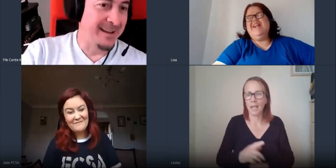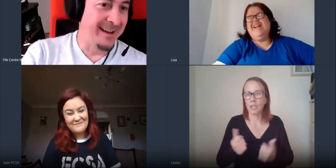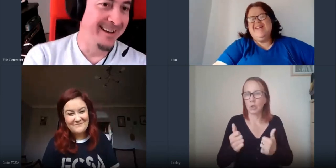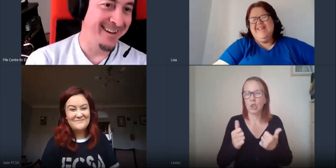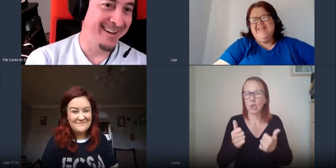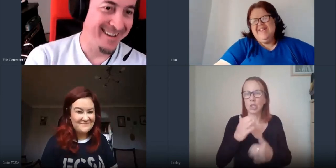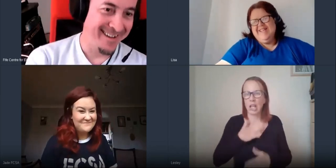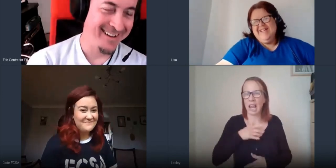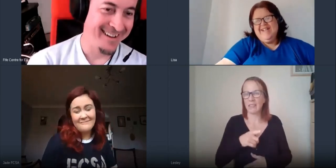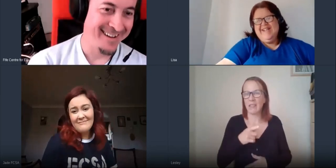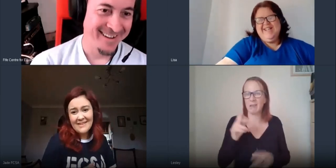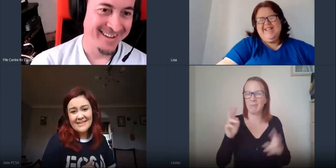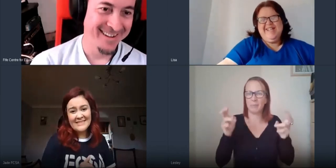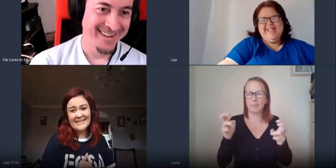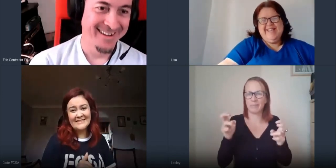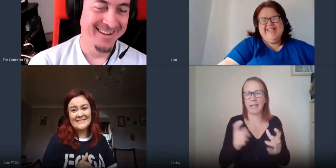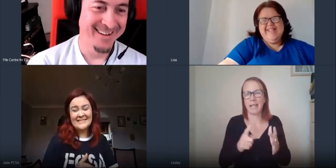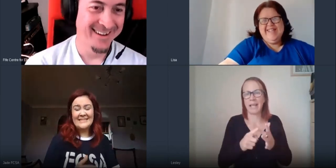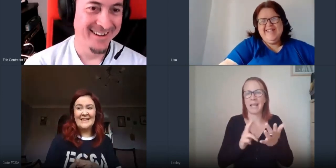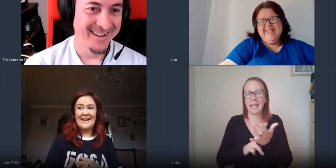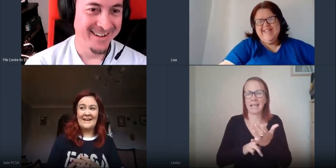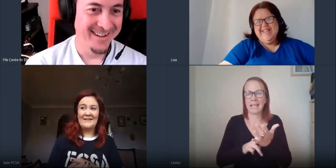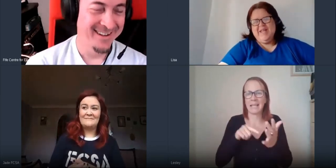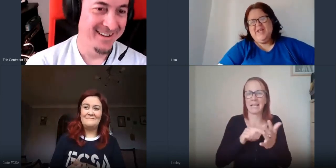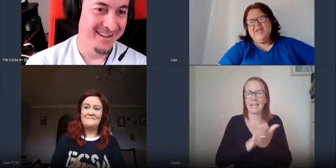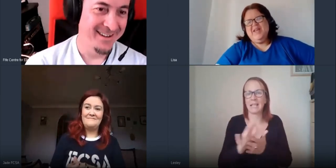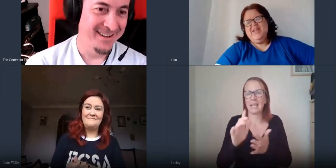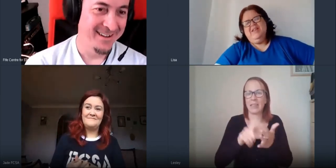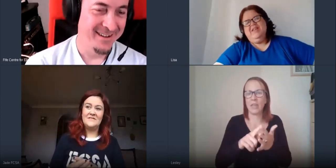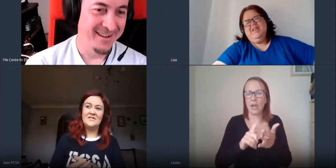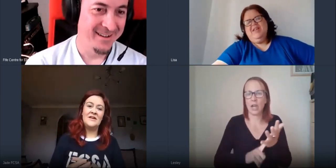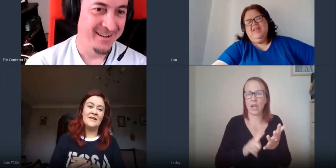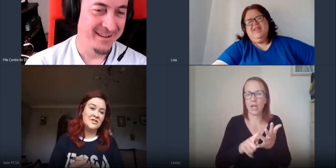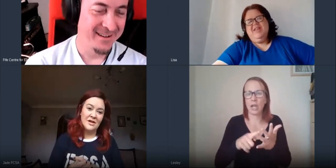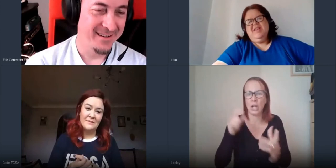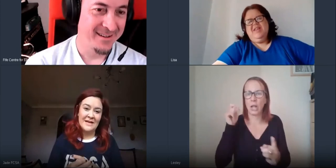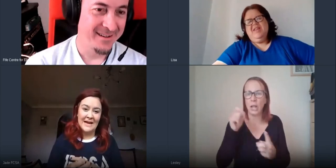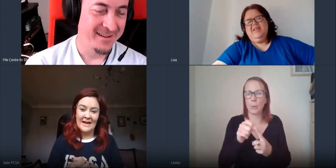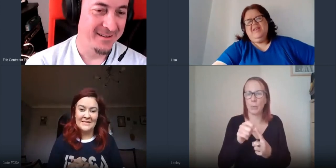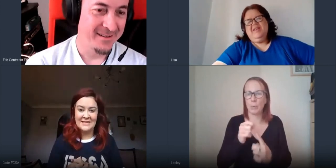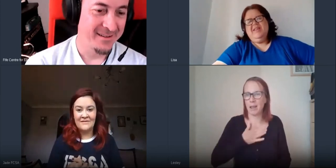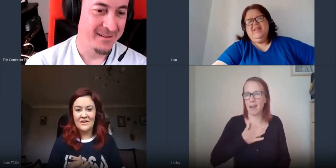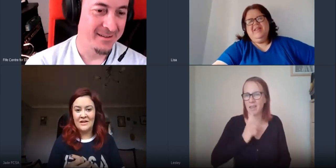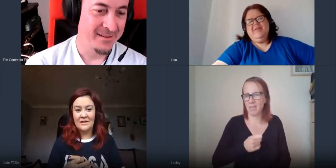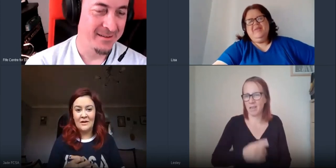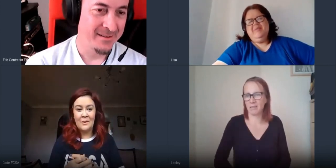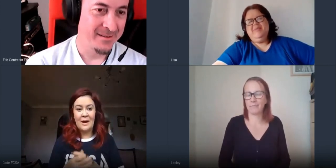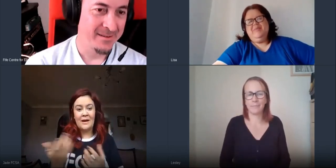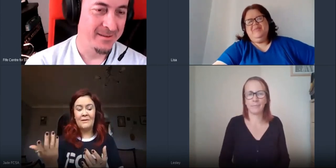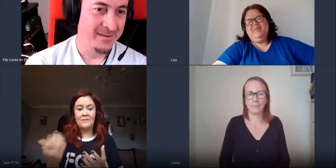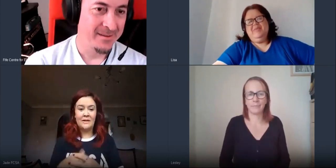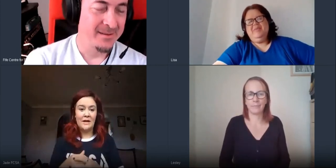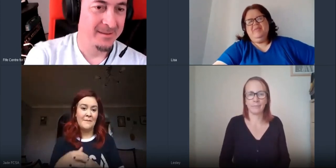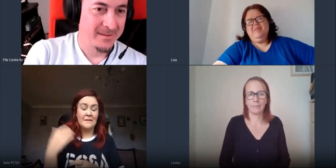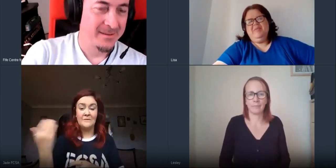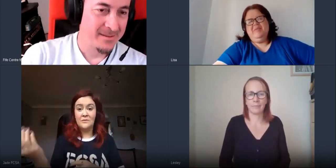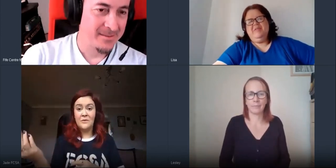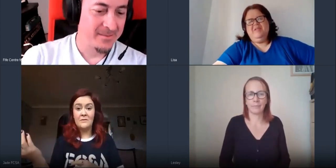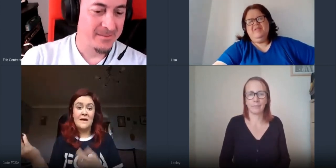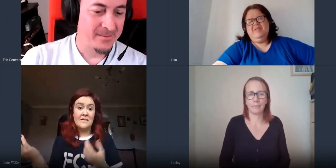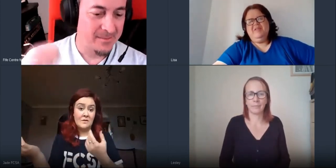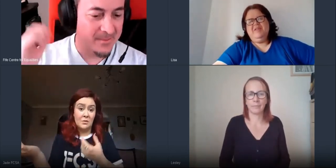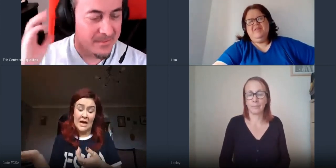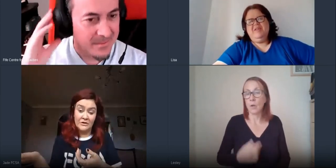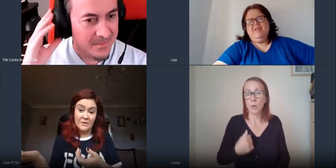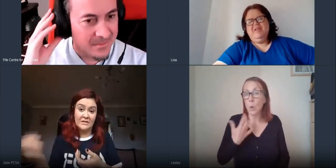yeah um so yeah this i mean it has everything you know i am exempt from wearing a